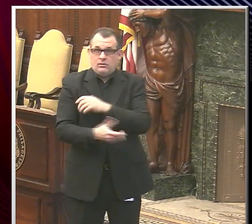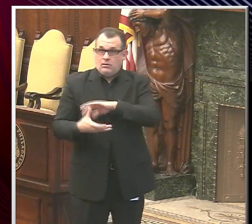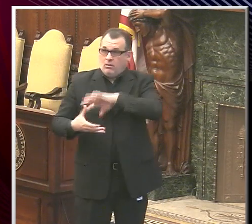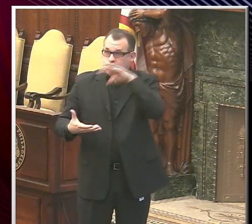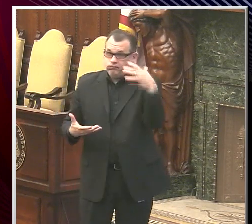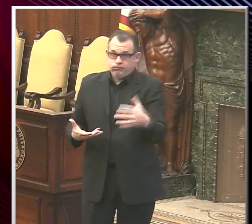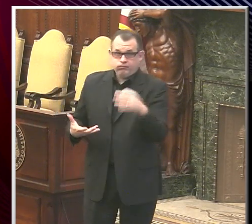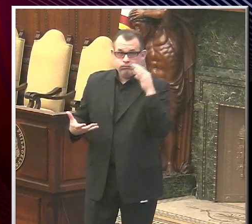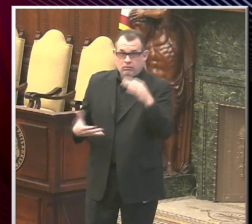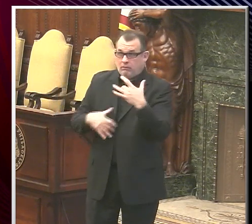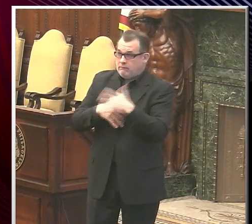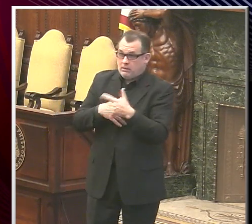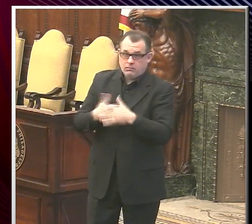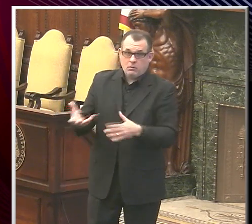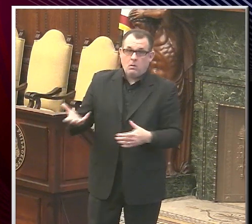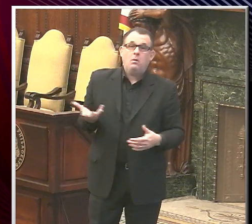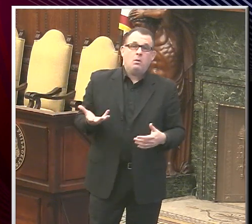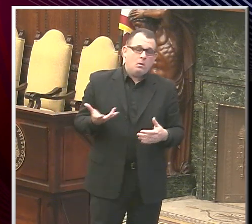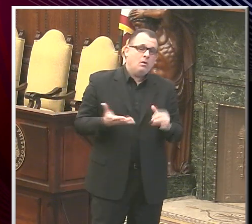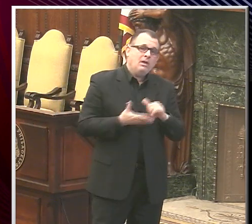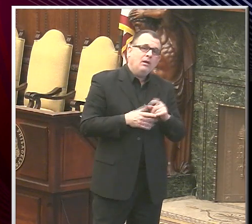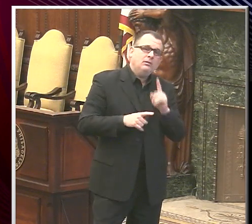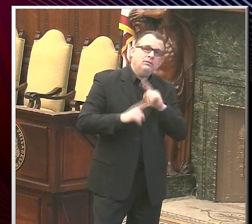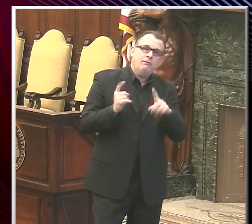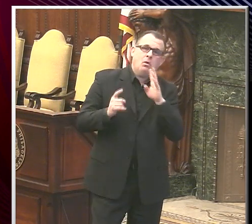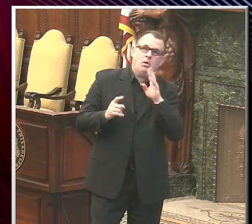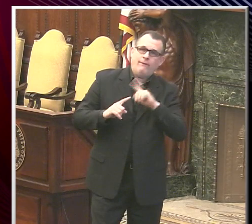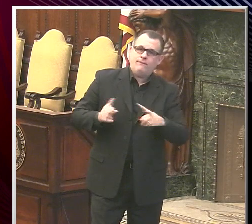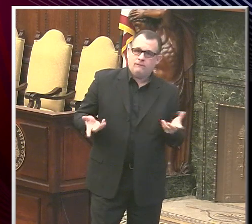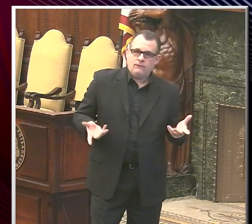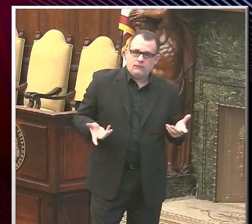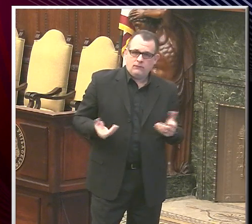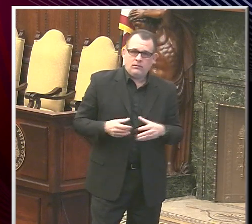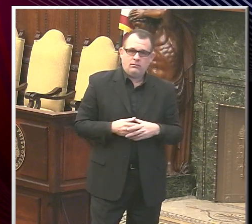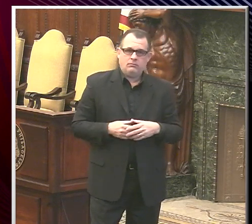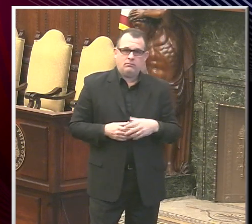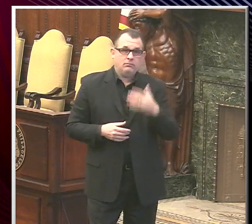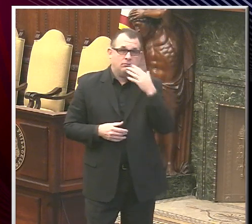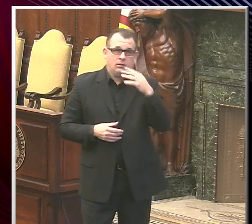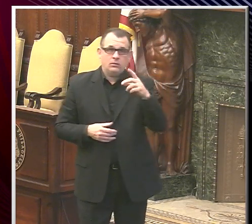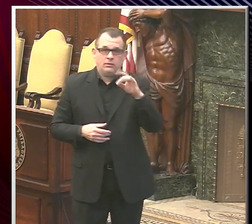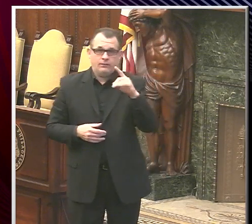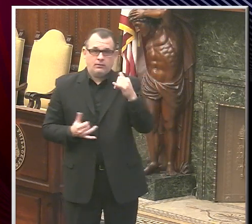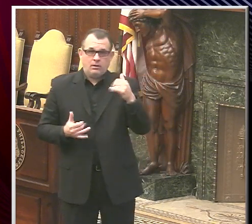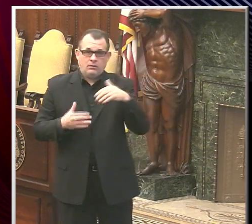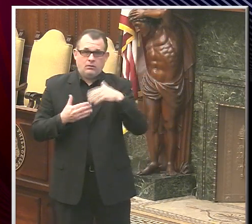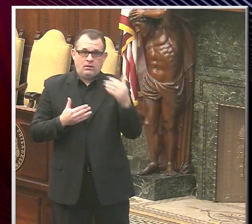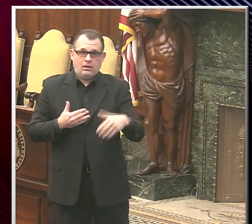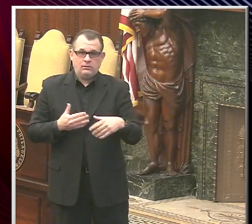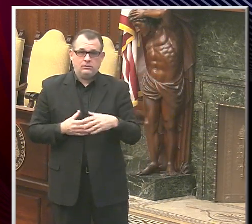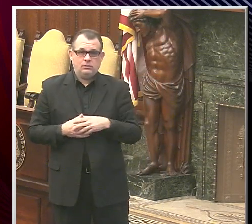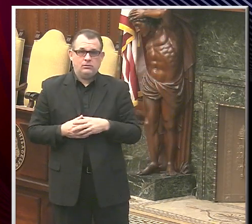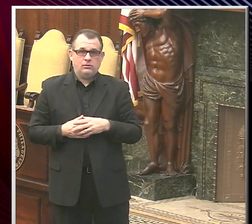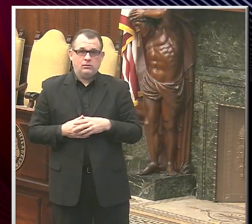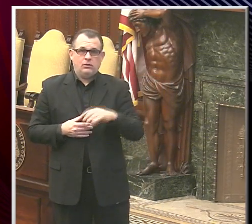All right. Thank you. All right. Thank you, David. Let's go now to Sean Walsh of the Enquirer.